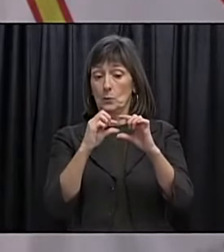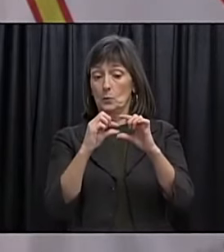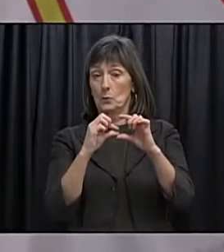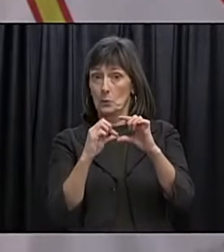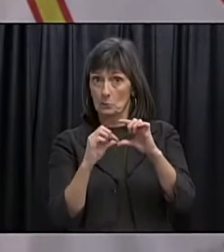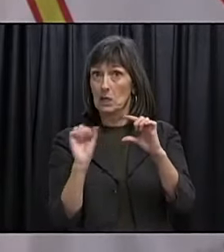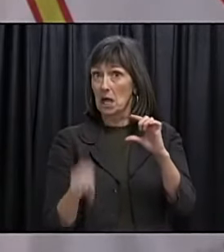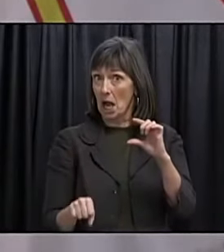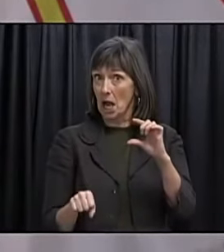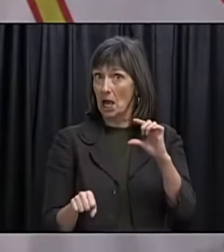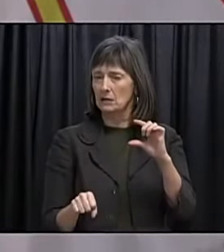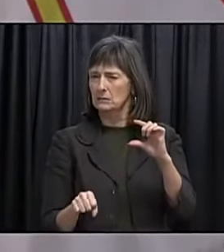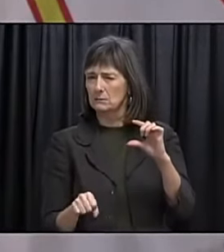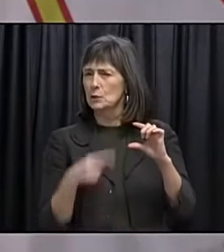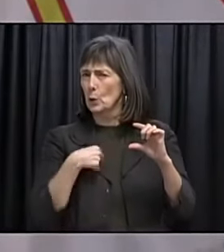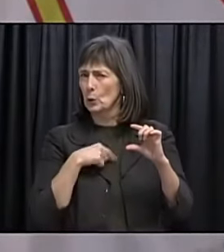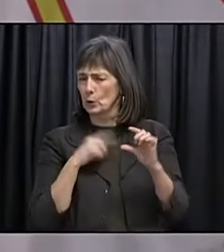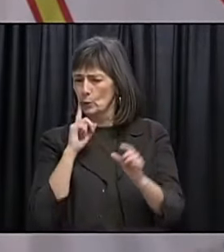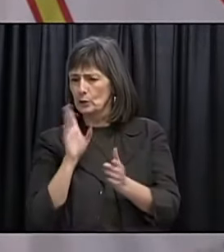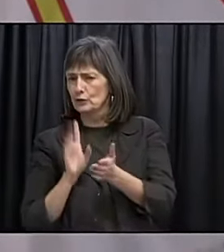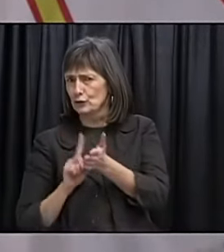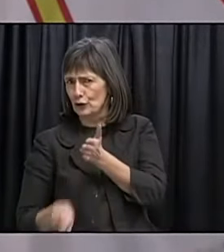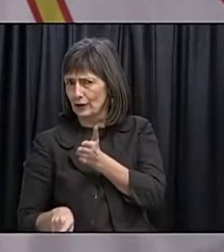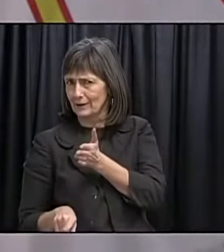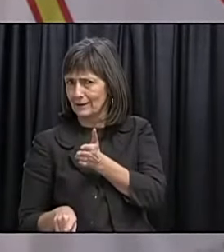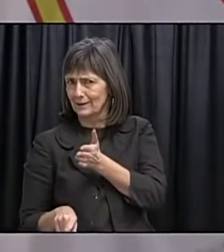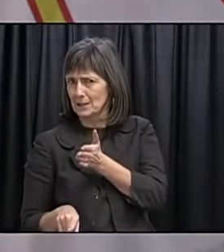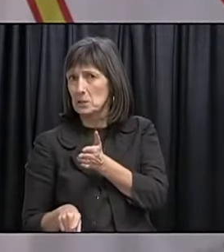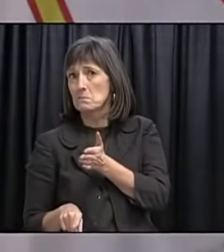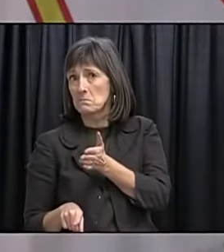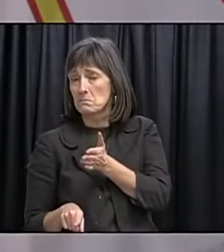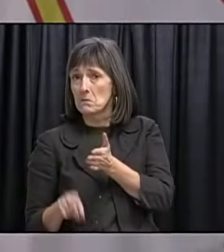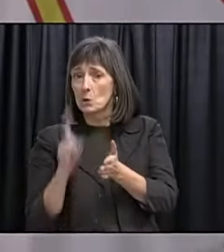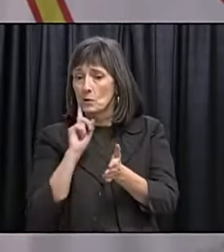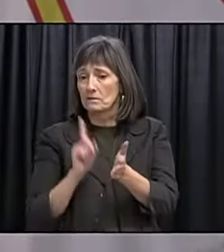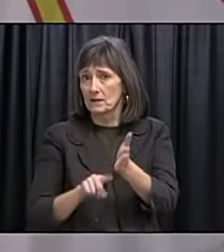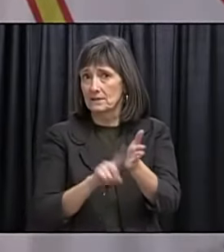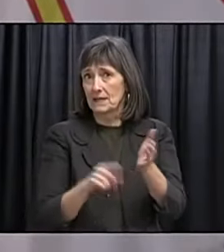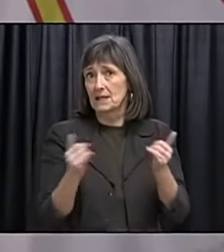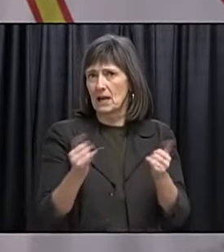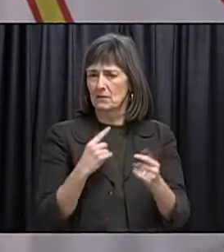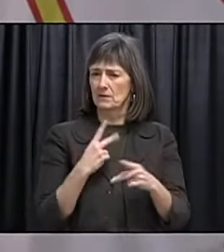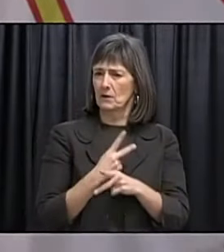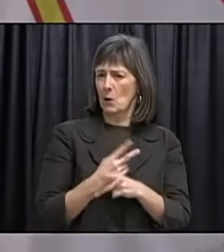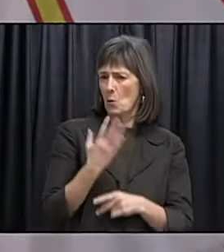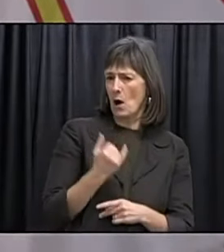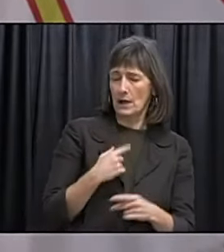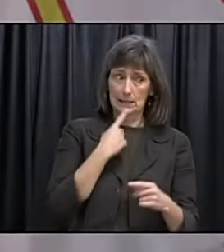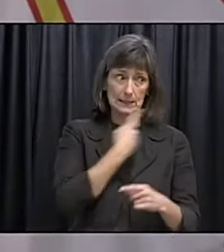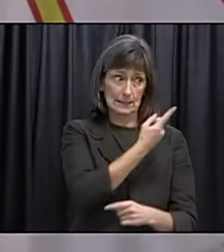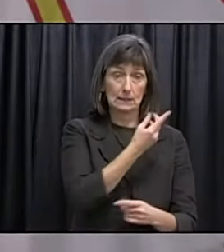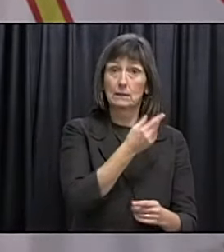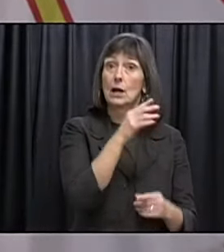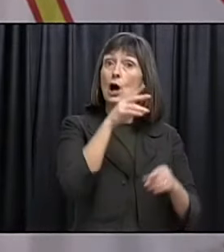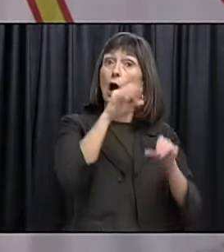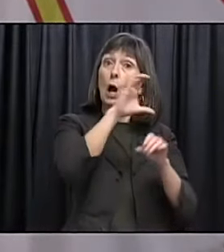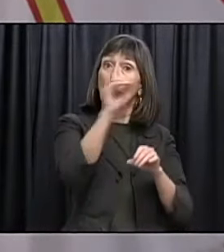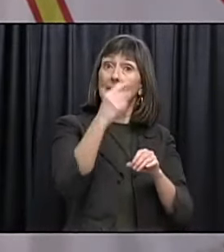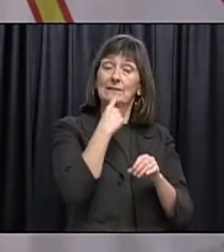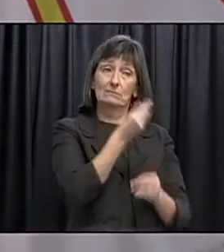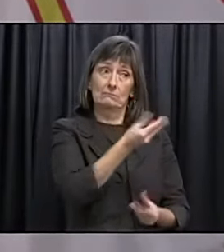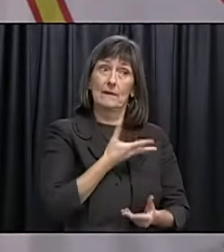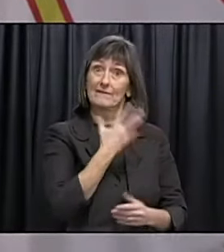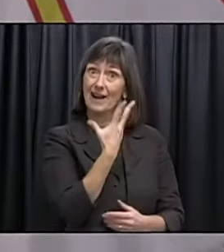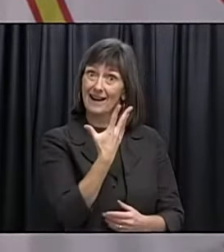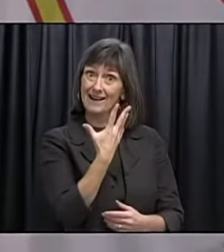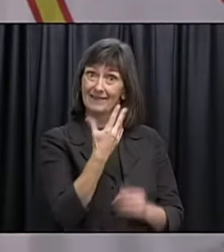We're going. To look at that. And. That is something. That we're investigating. At the moment. To see. If that's possible.